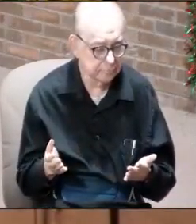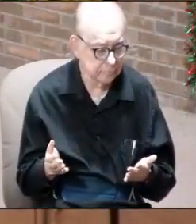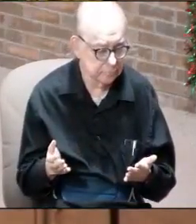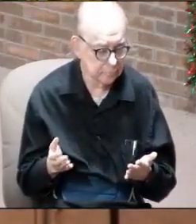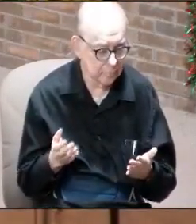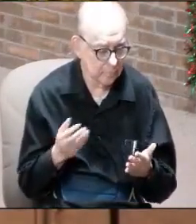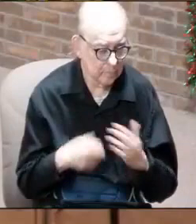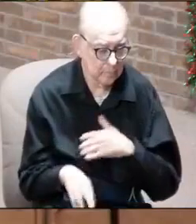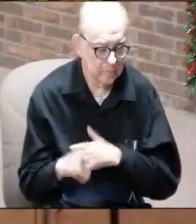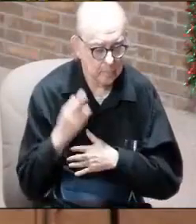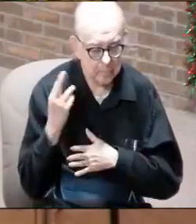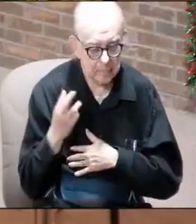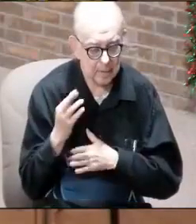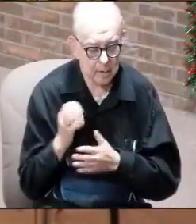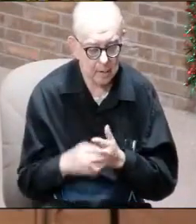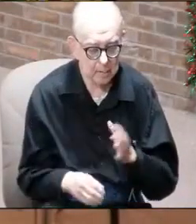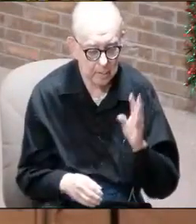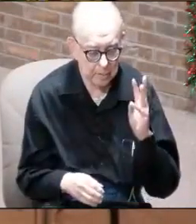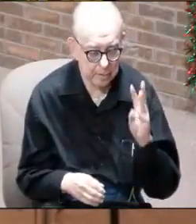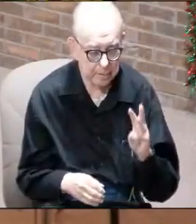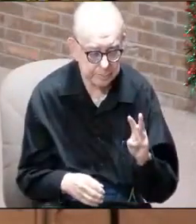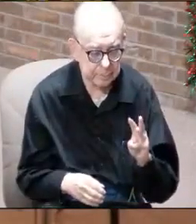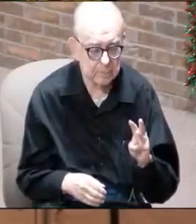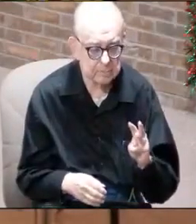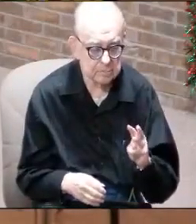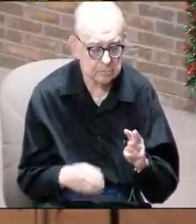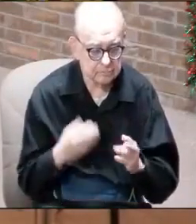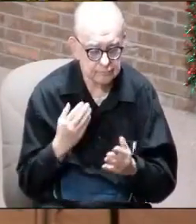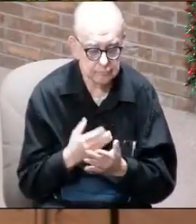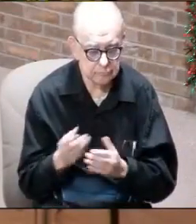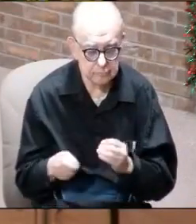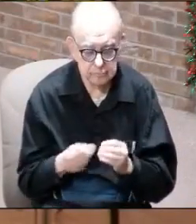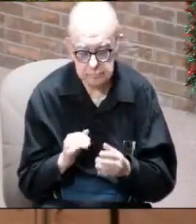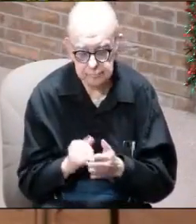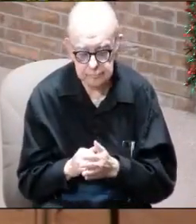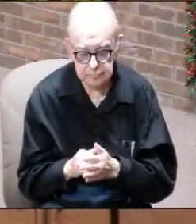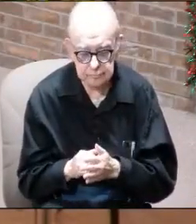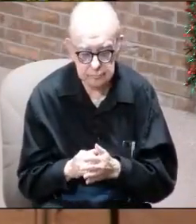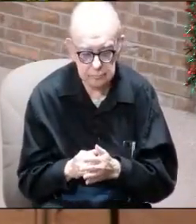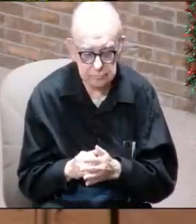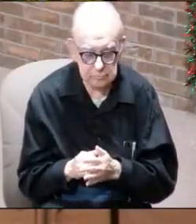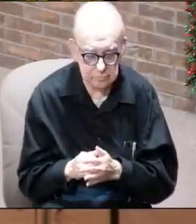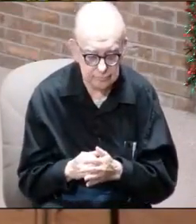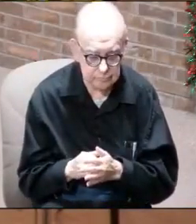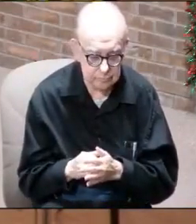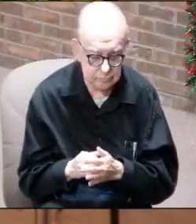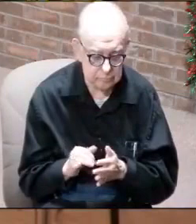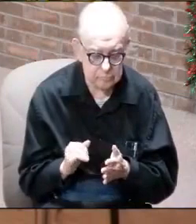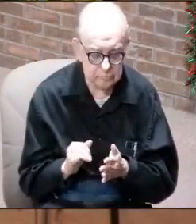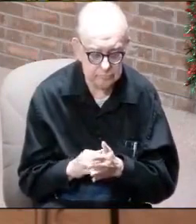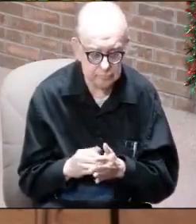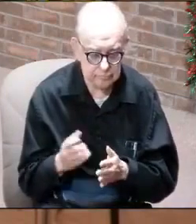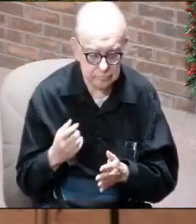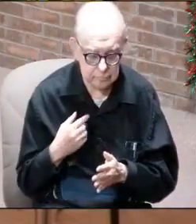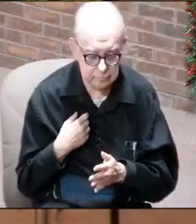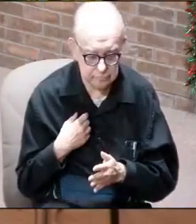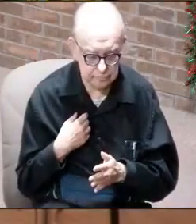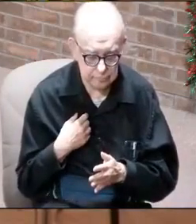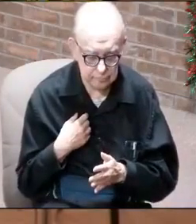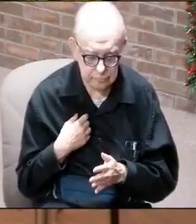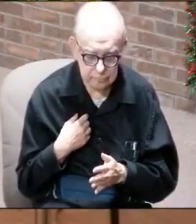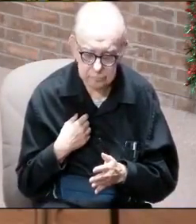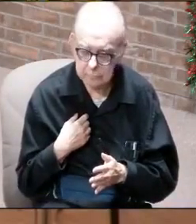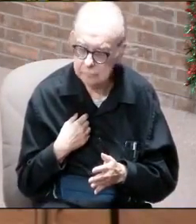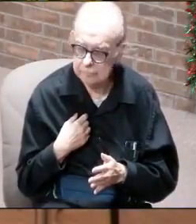come into Revelation chapter six. The good thing about this is that I'm going to pick a